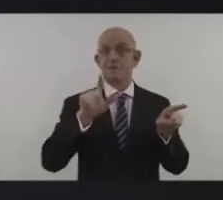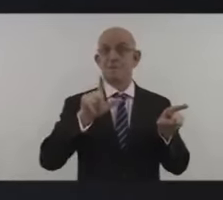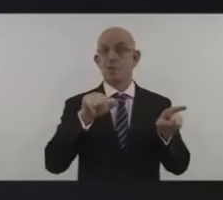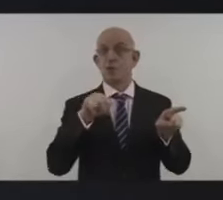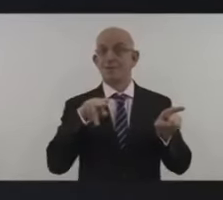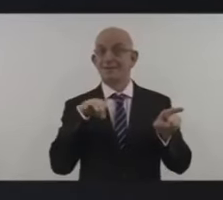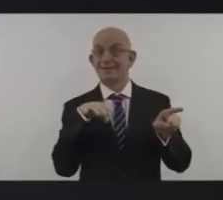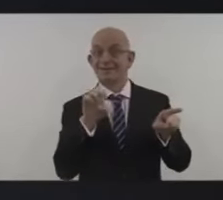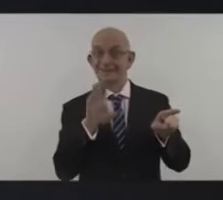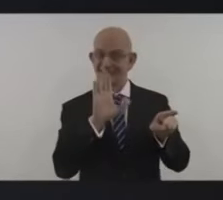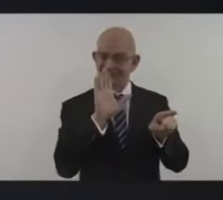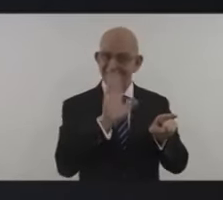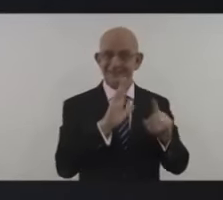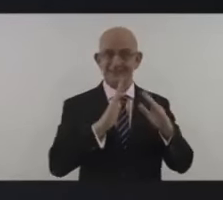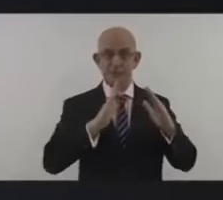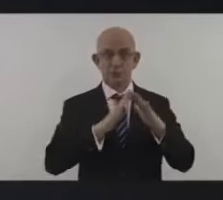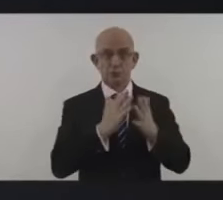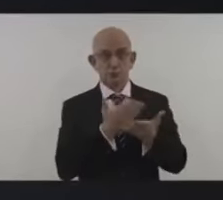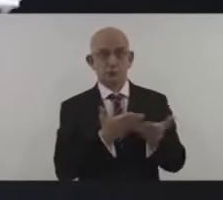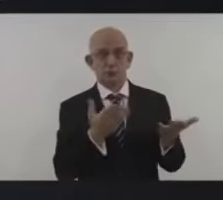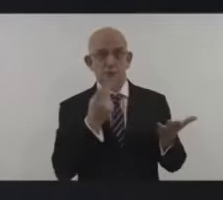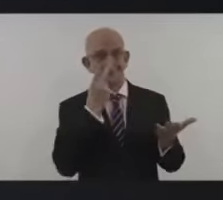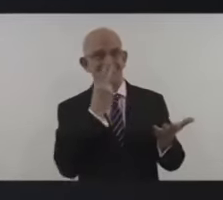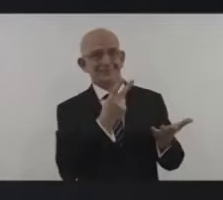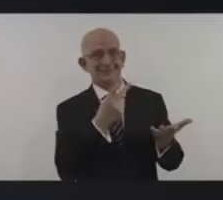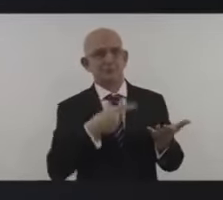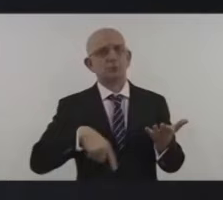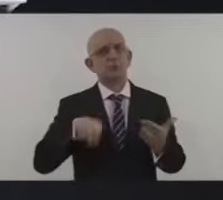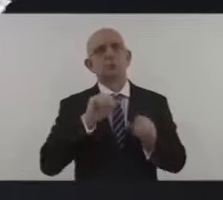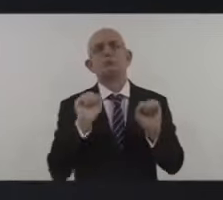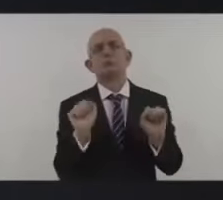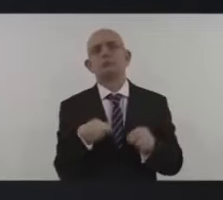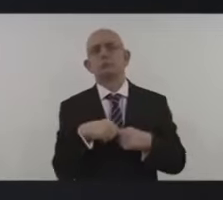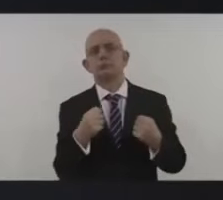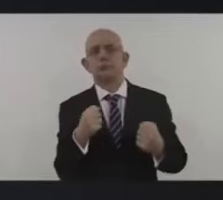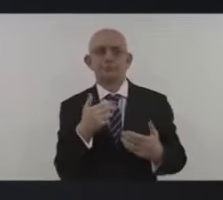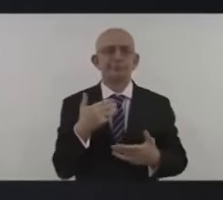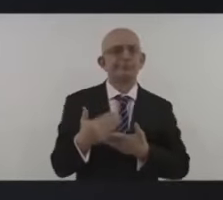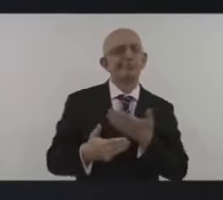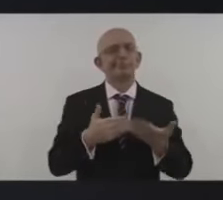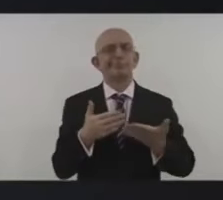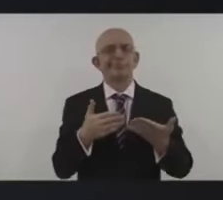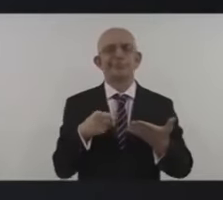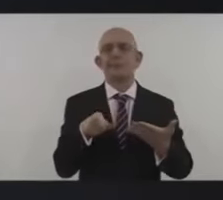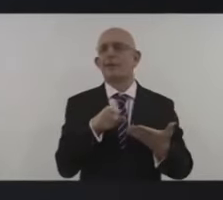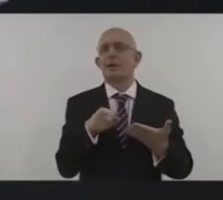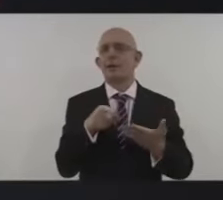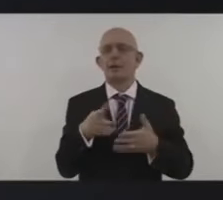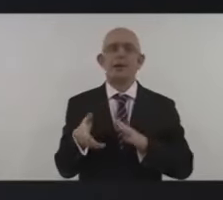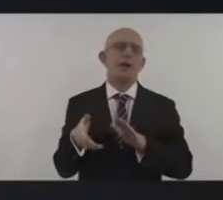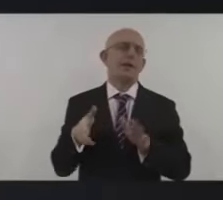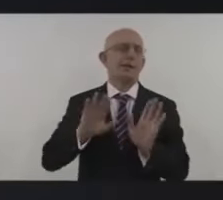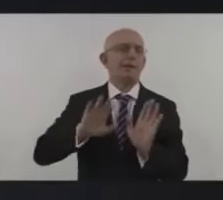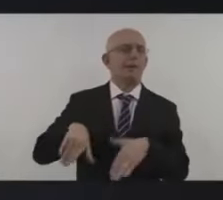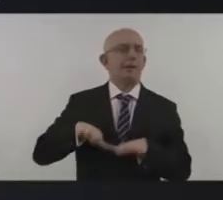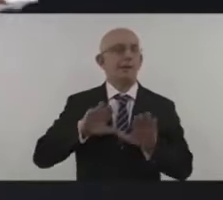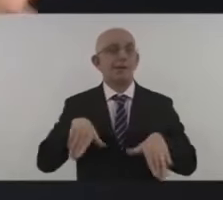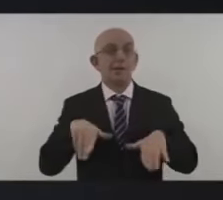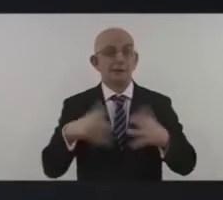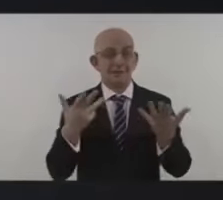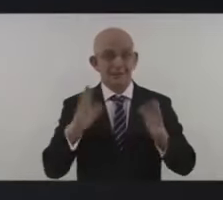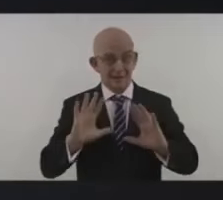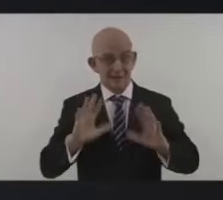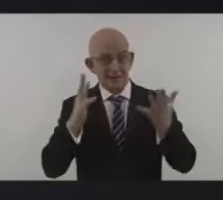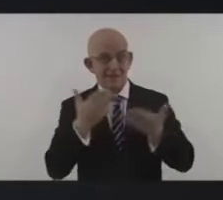submit new and presumably stronger targets for curbing emissions of heat trapping gases from the burning of coal oil and natural